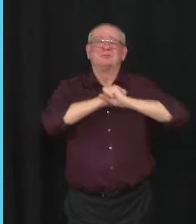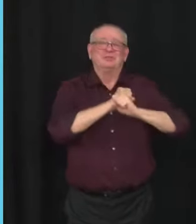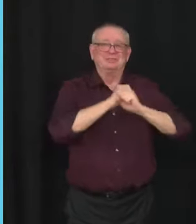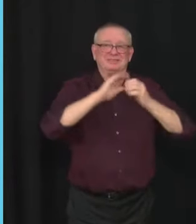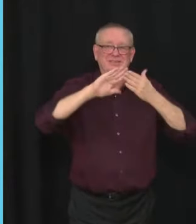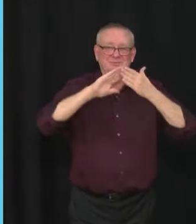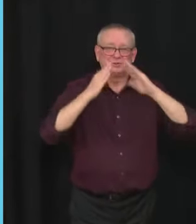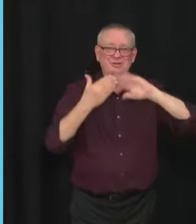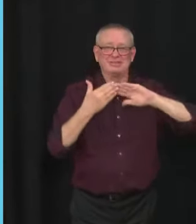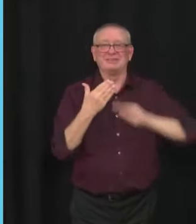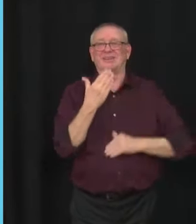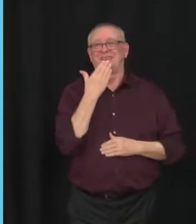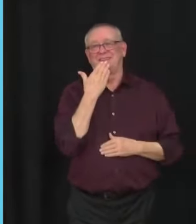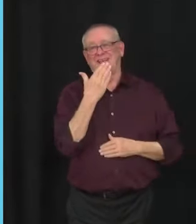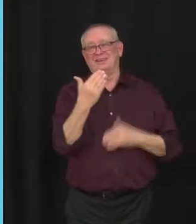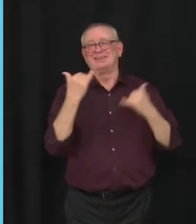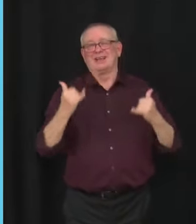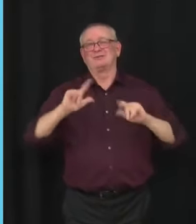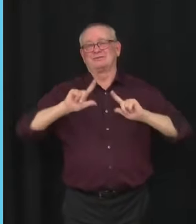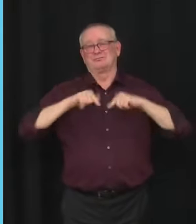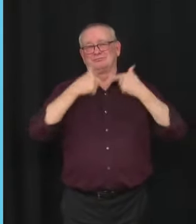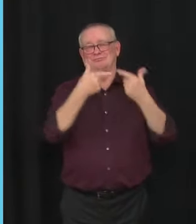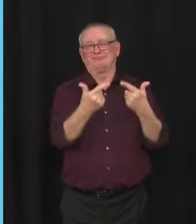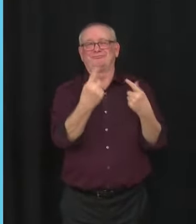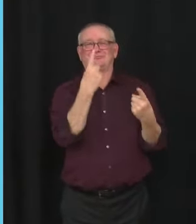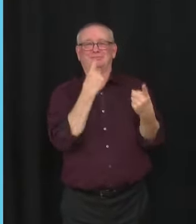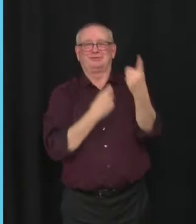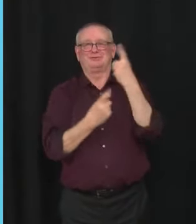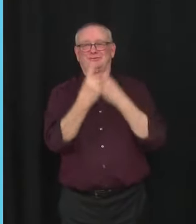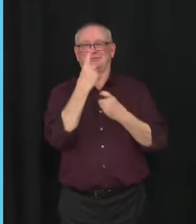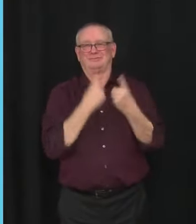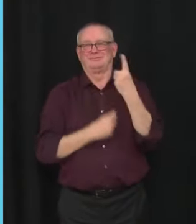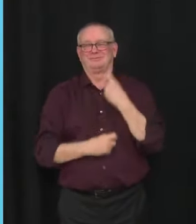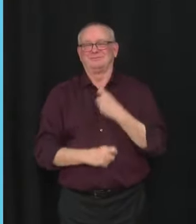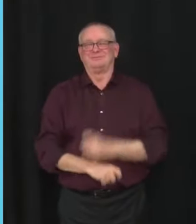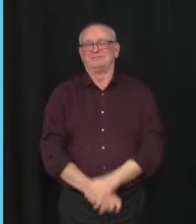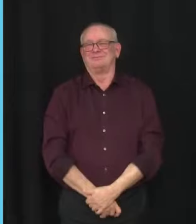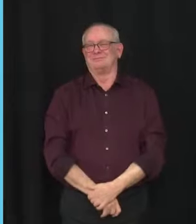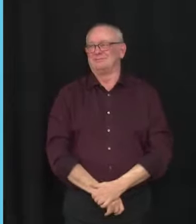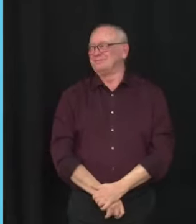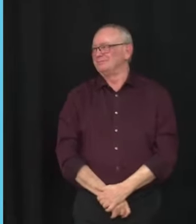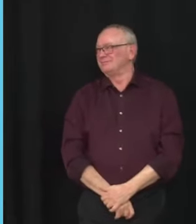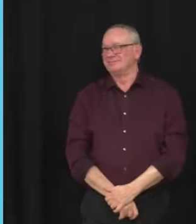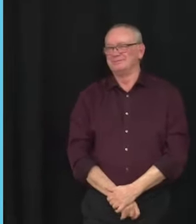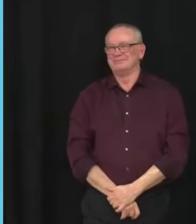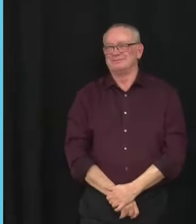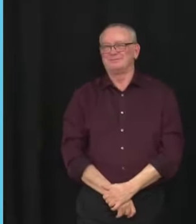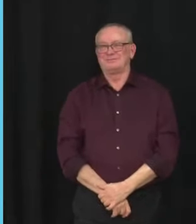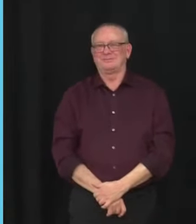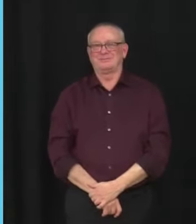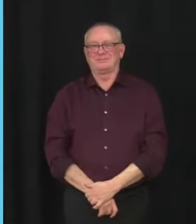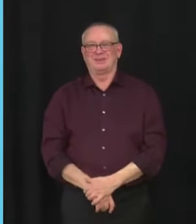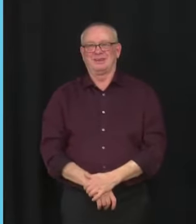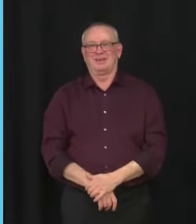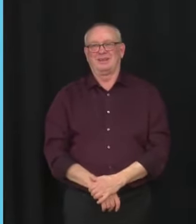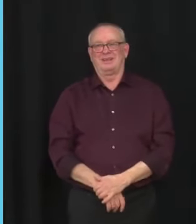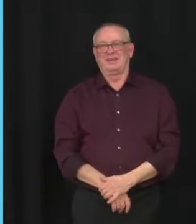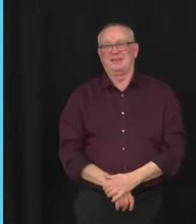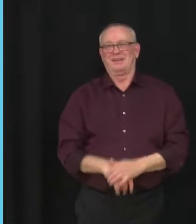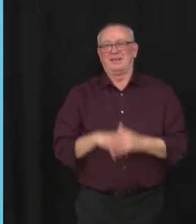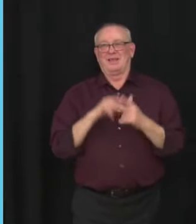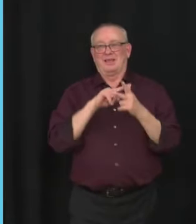questions. Thank you, Dr. Hinshaw. That concludes the formal portion of today's announcement. We're now going to move over to our media Q&A.